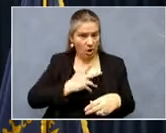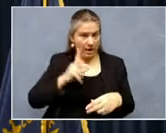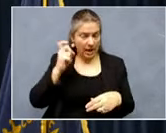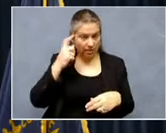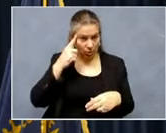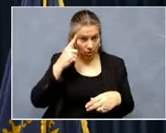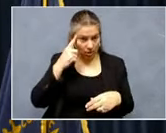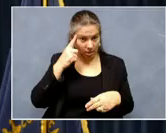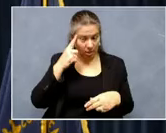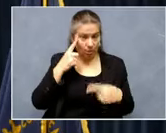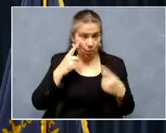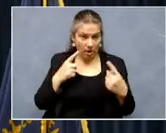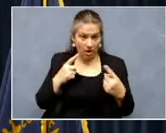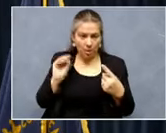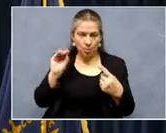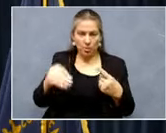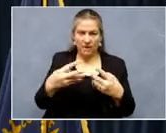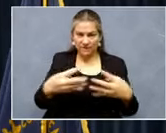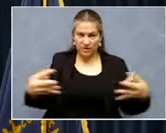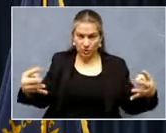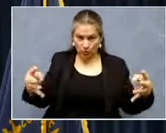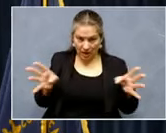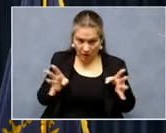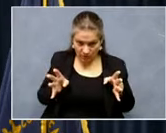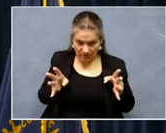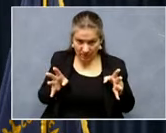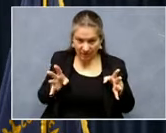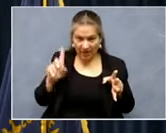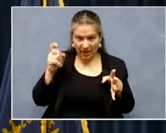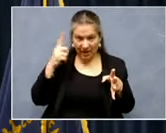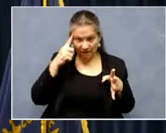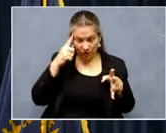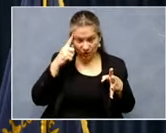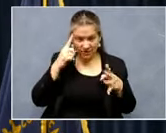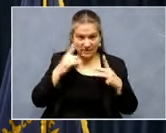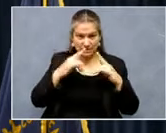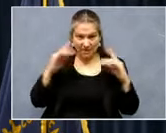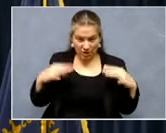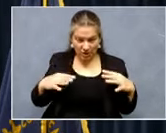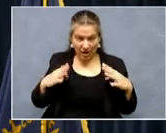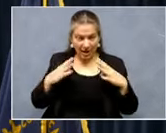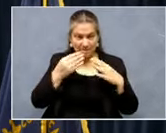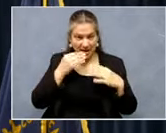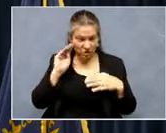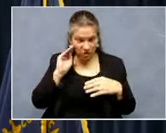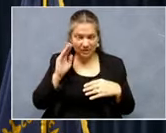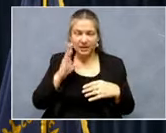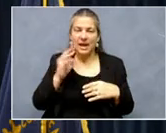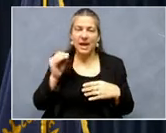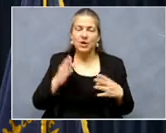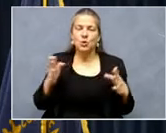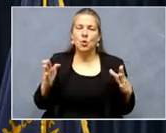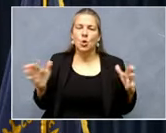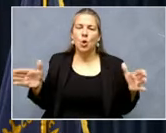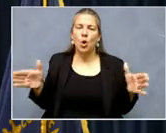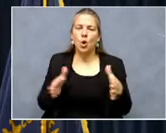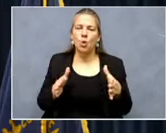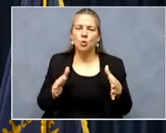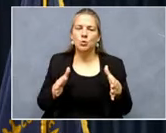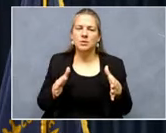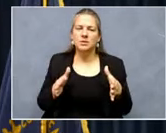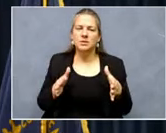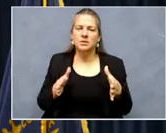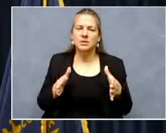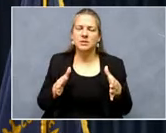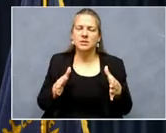Number one, to put a fence around the governor's mansion and number two, to close the, the, just the section of